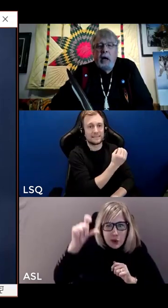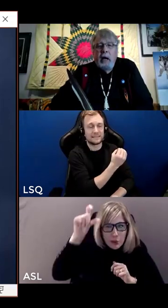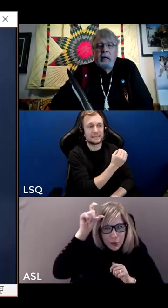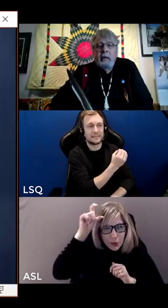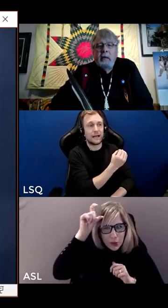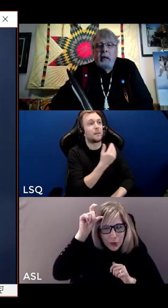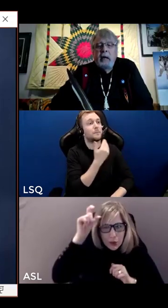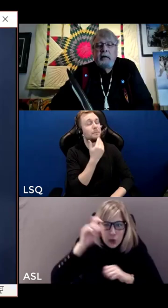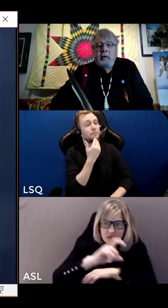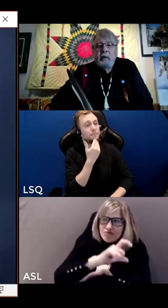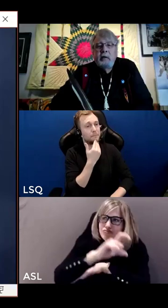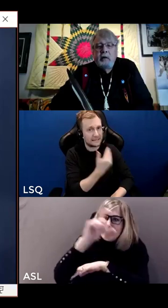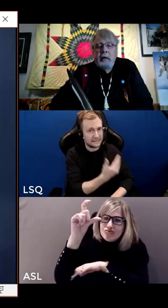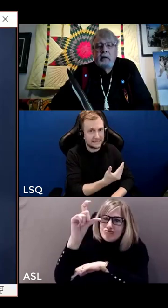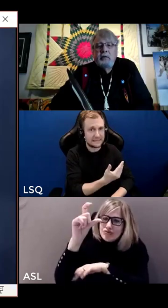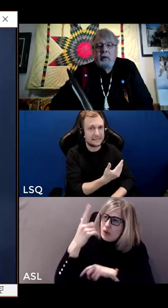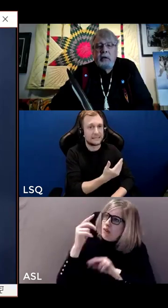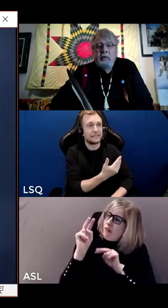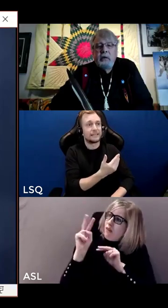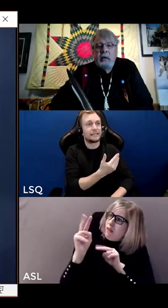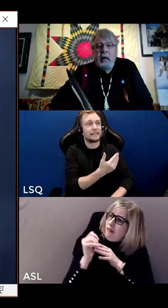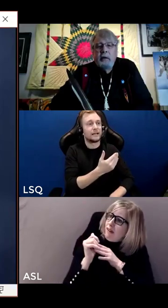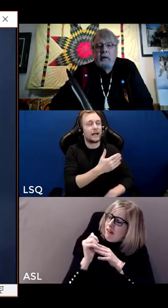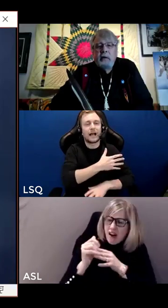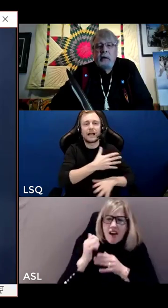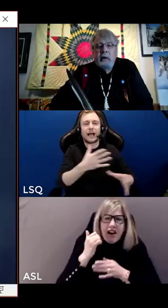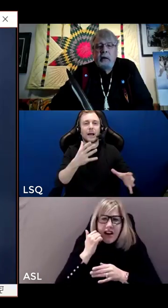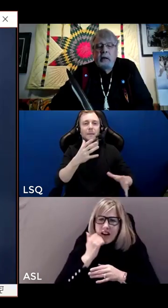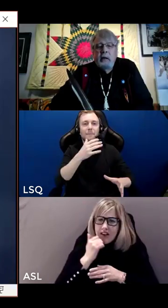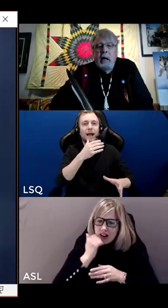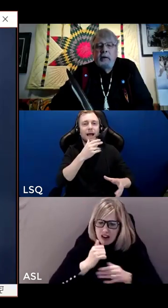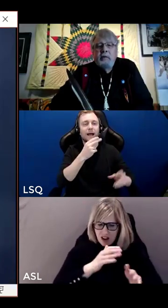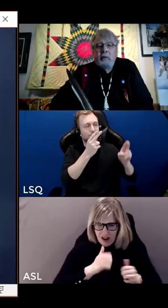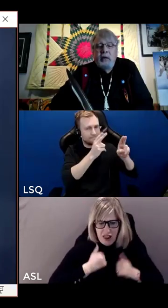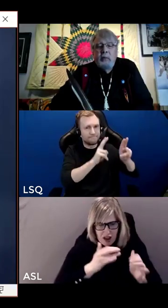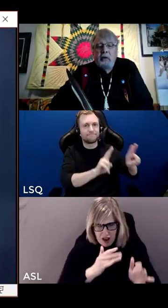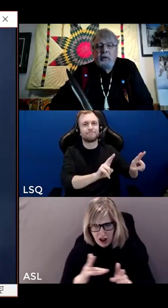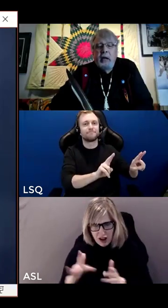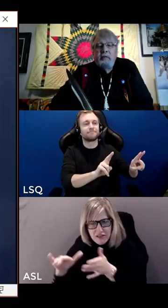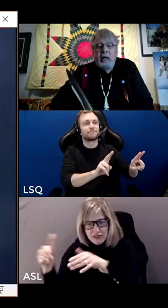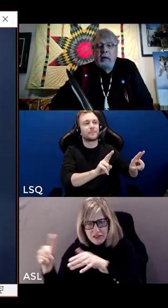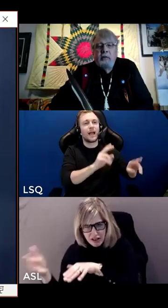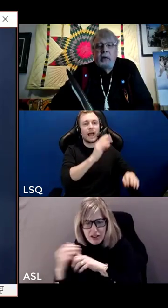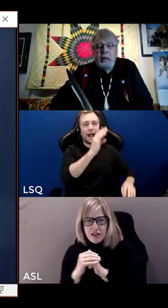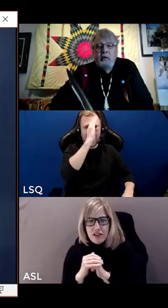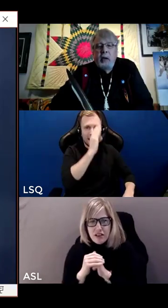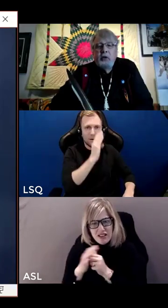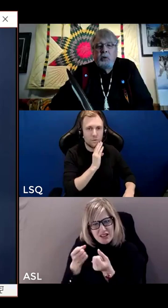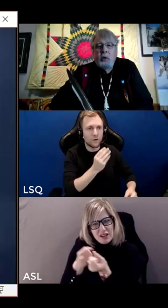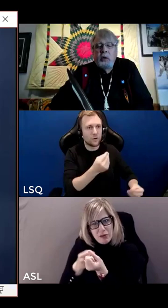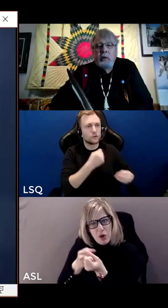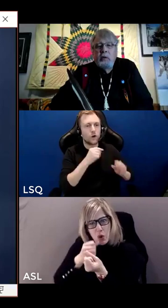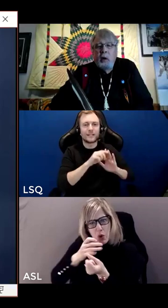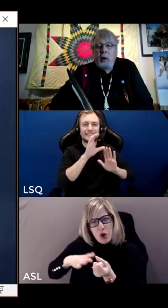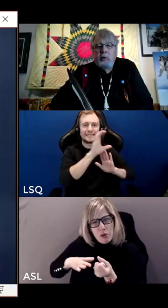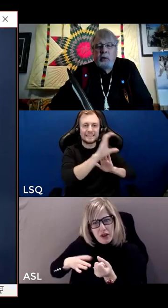in the sky and guides us in the cycles of life and death and guides the female side of life in their special work with all of your